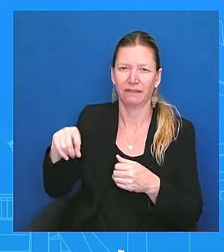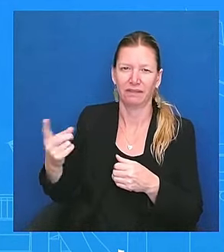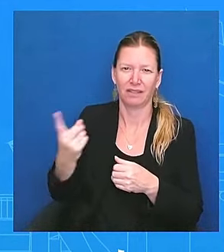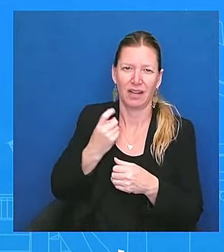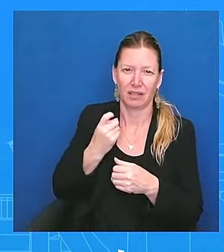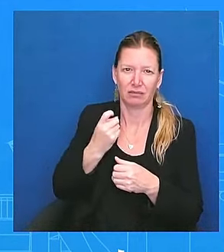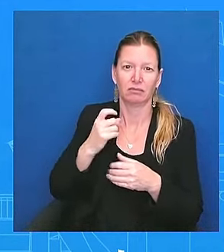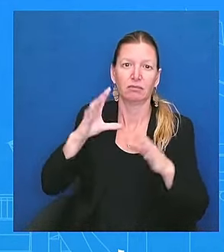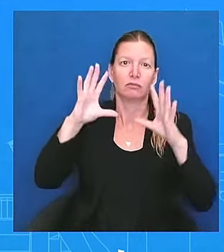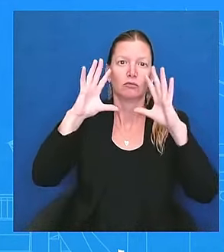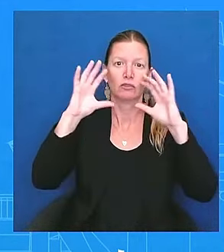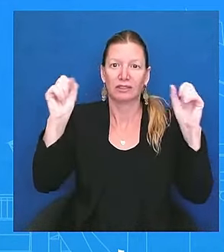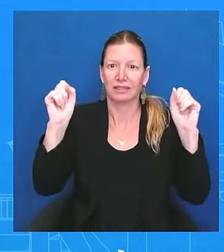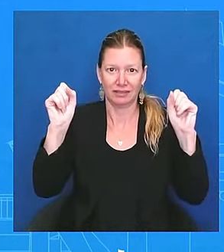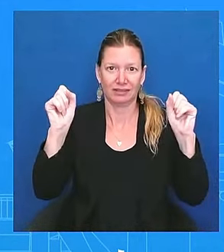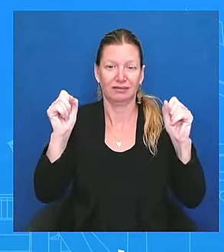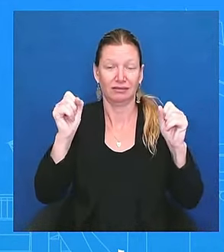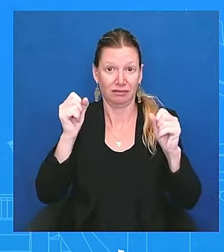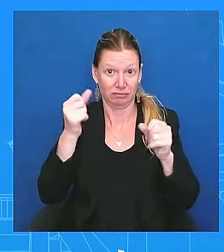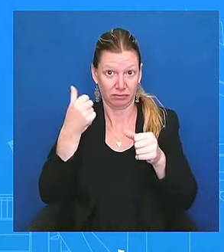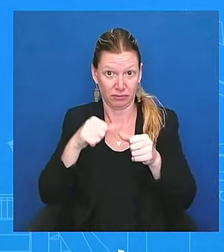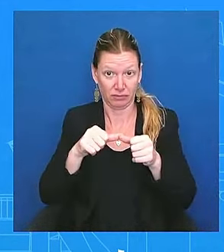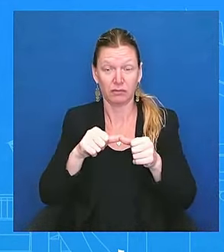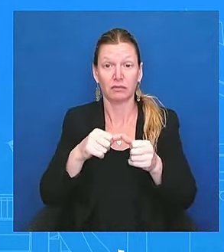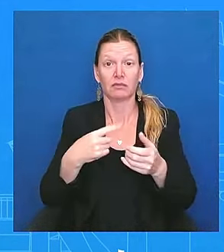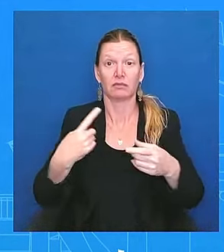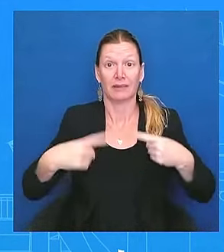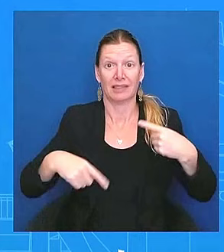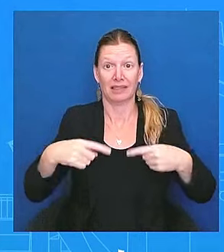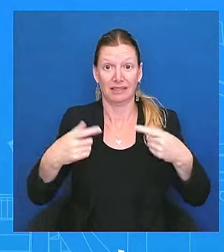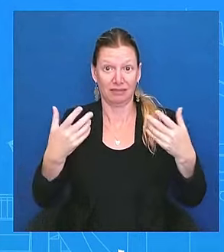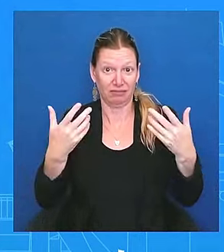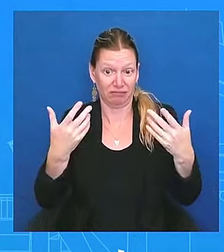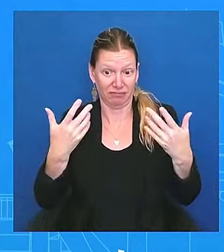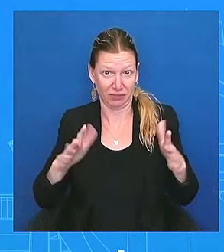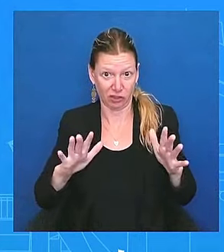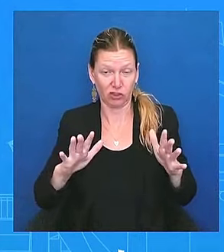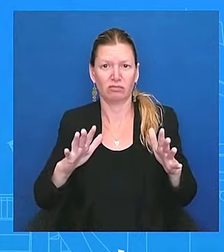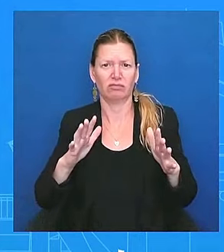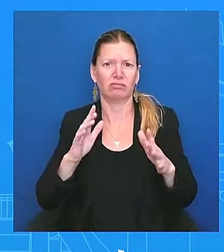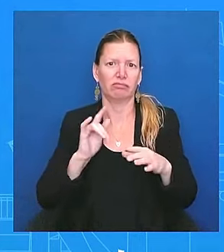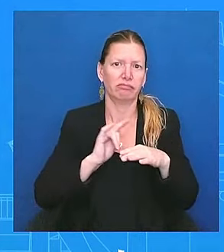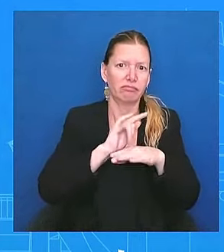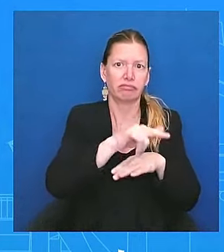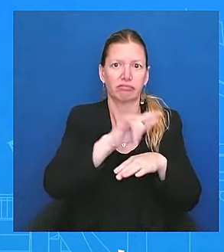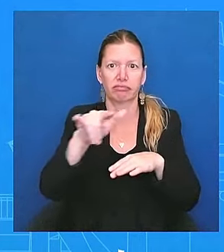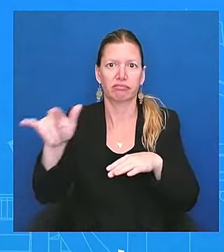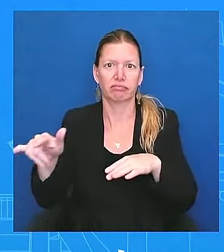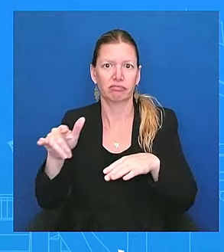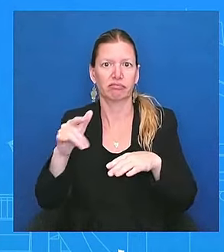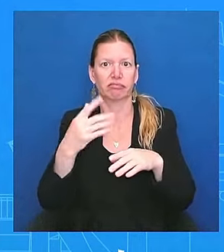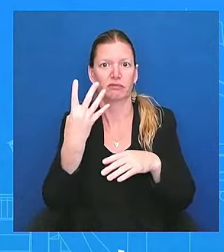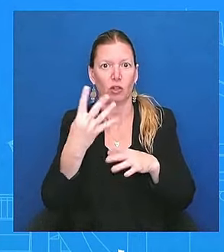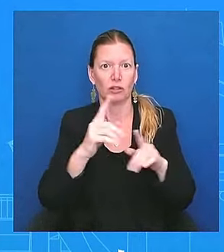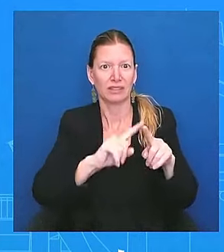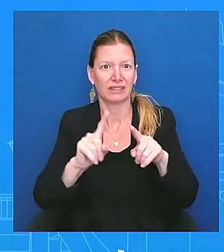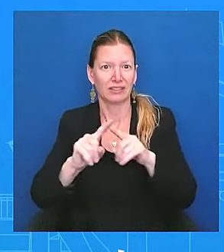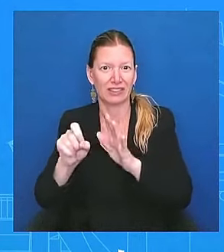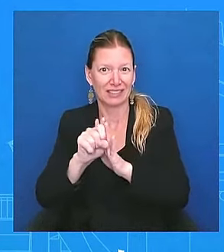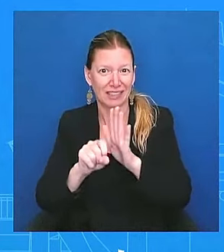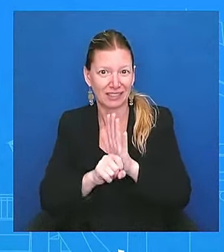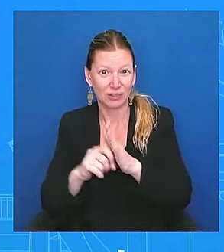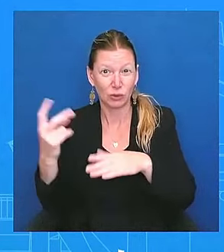states in two and a half days, gave a couple of remarks. He met with supporters, whether at the Waffle House or